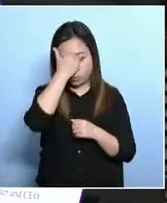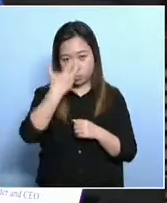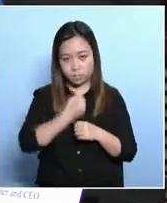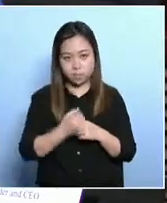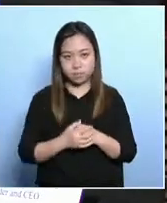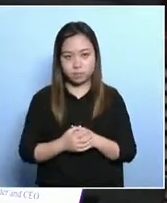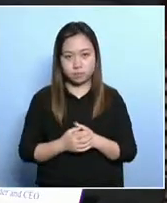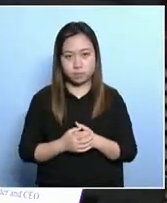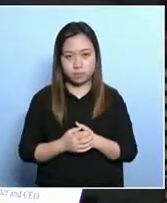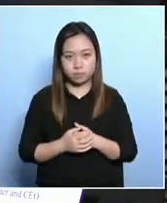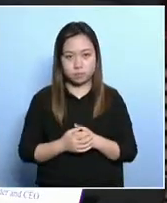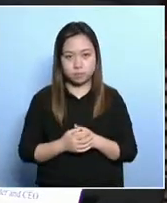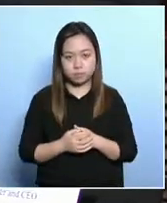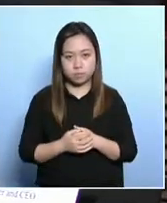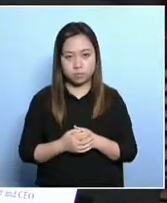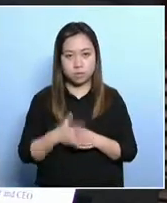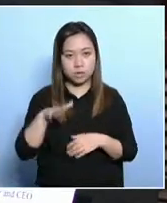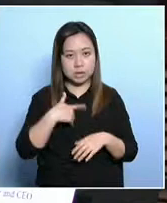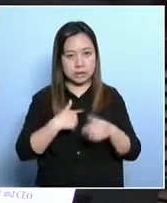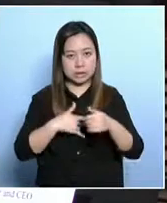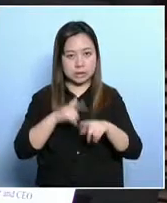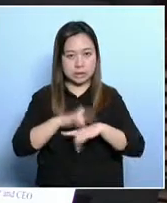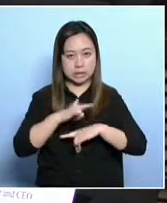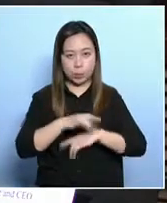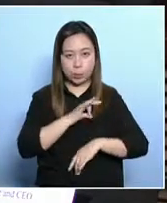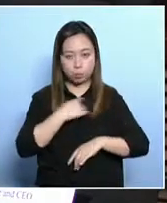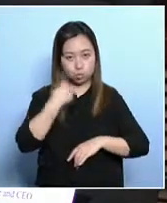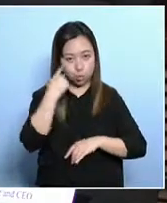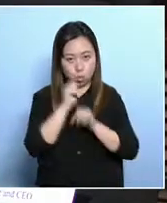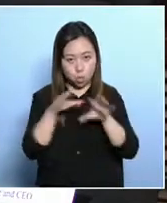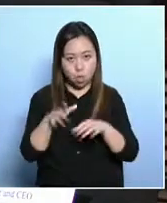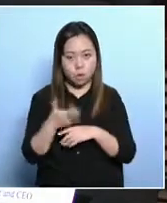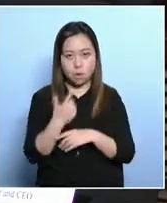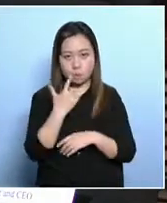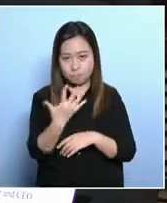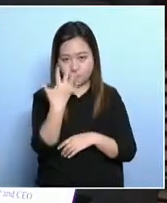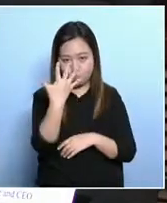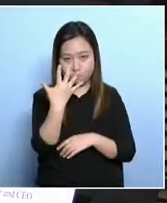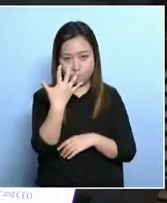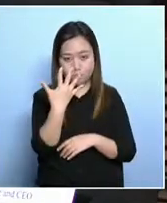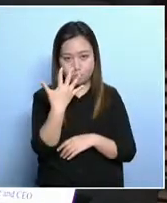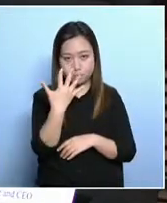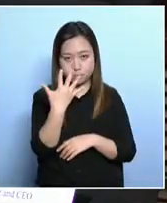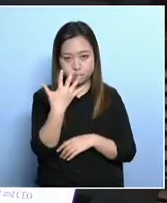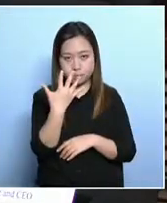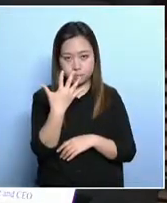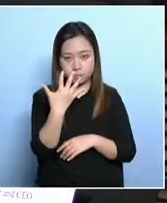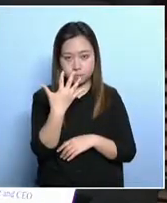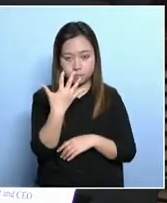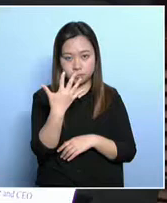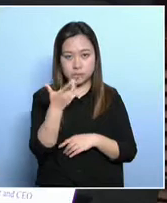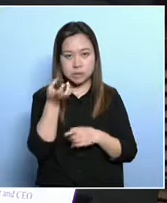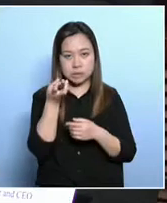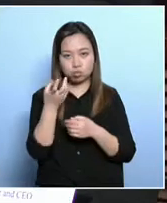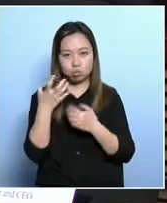Stidman Foundation work, I want to focus on five specific issues faced by Hong Kong's poorest ethnic minorities. Number